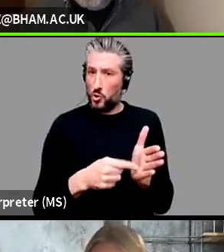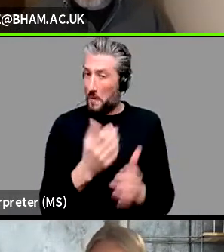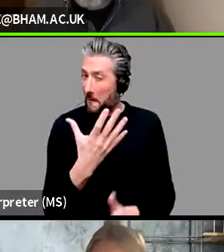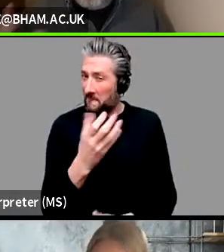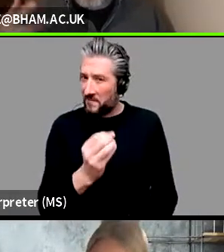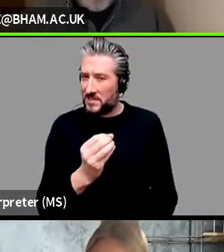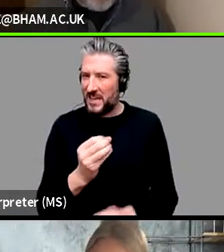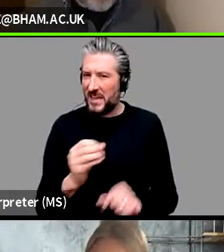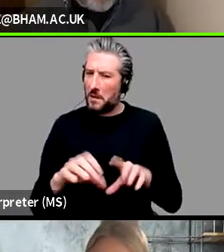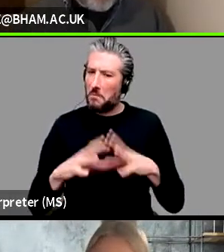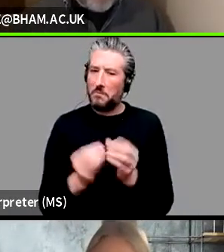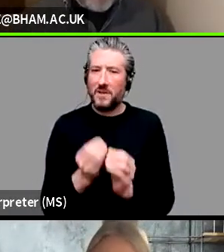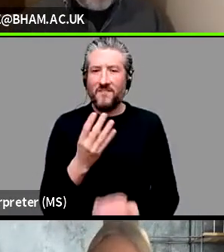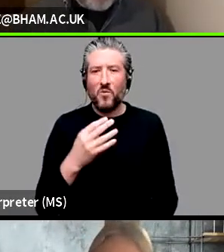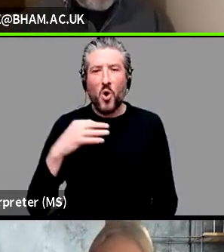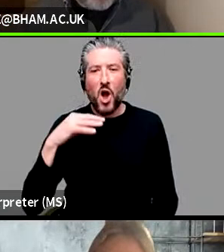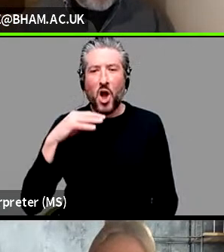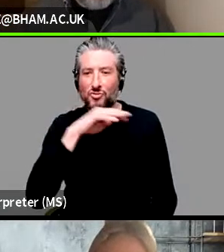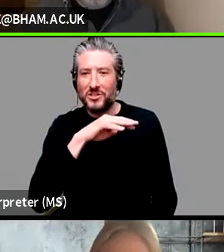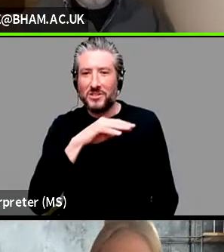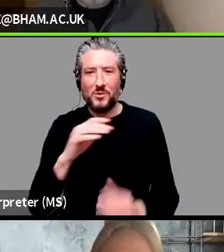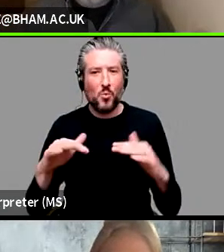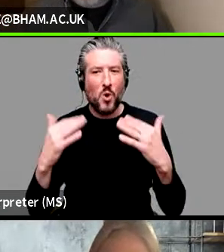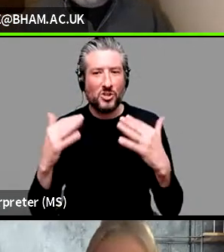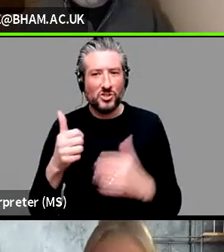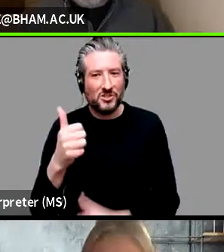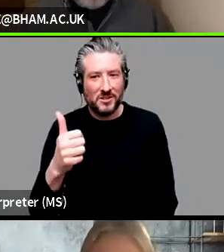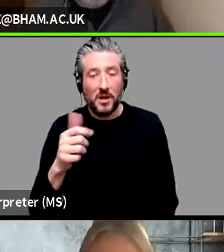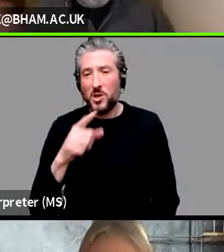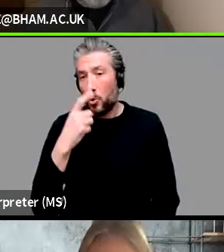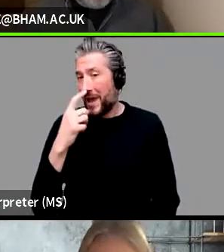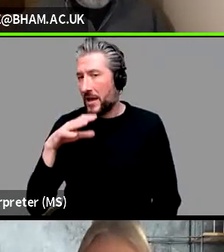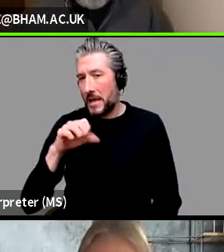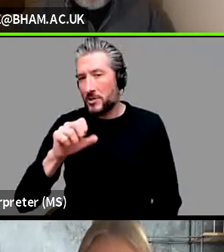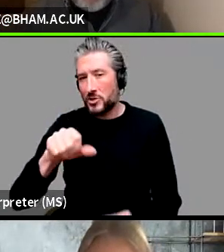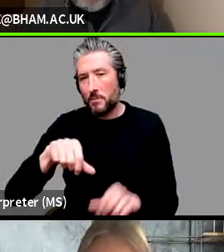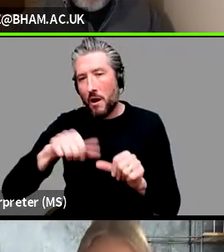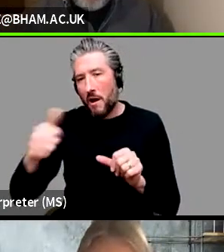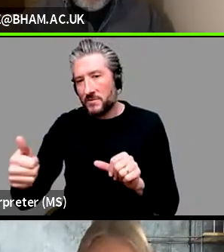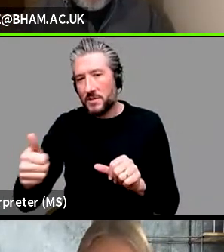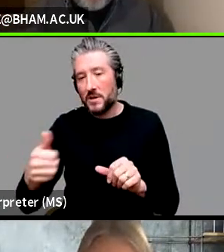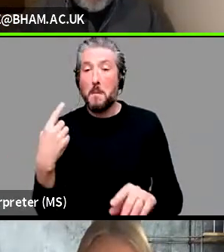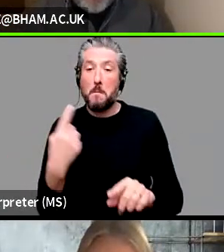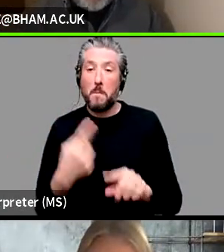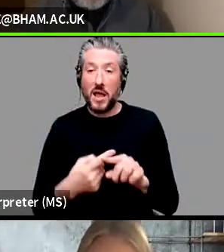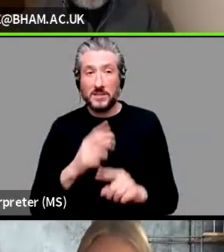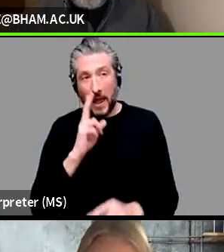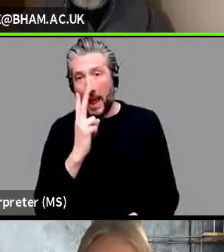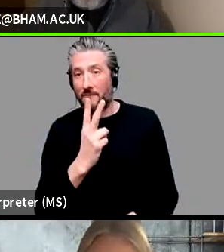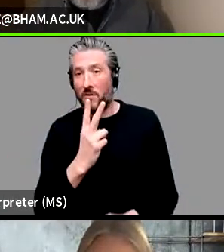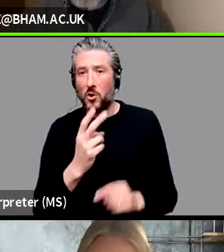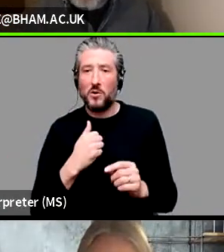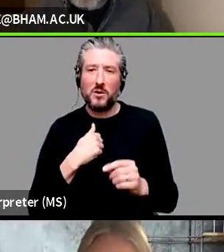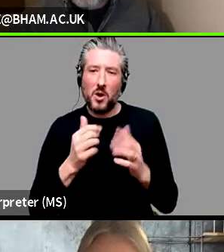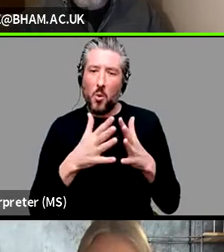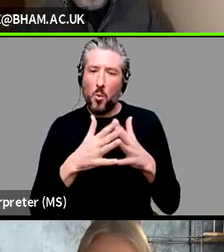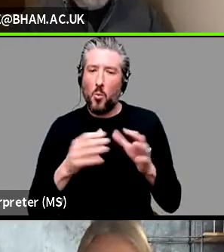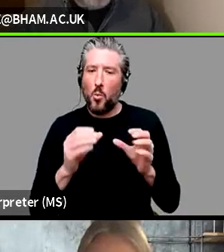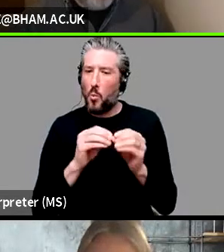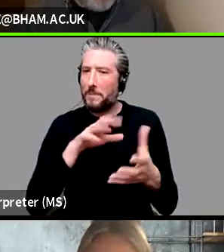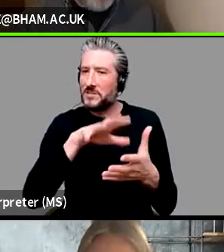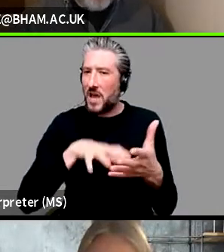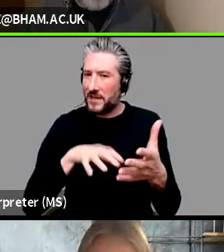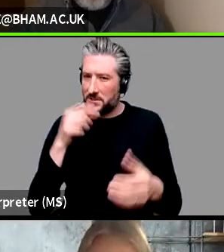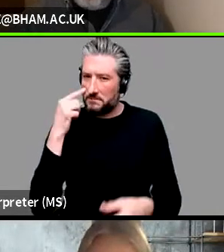great. Um, and of course you can go back and watch the archive. Please check out the website for more information, um, including links to YouTube. Um,